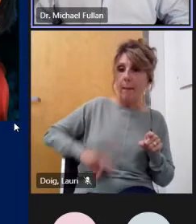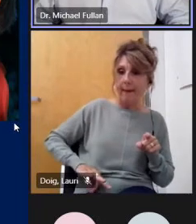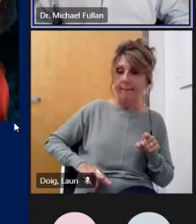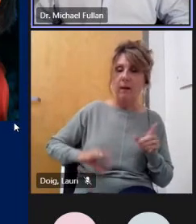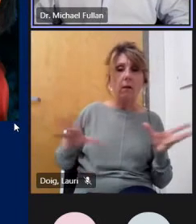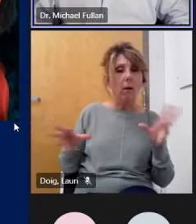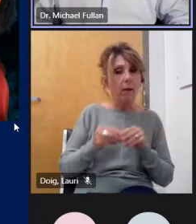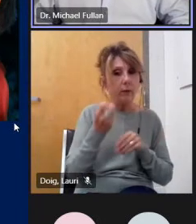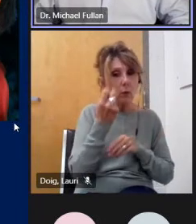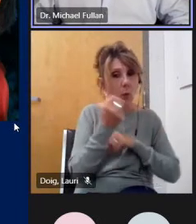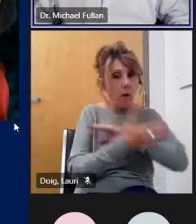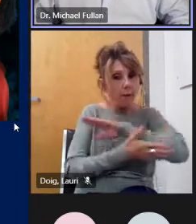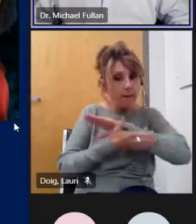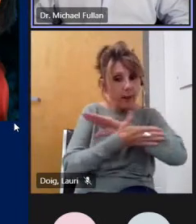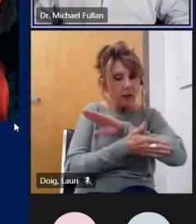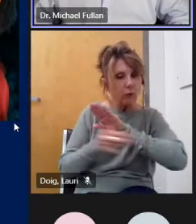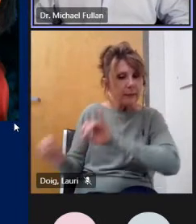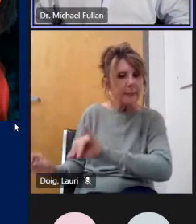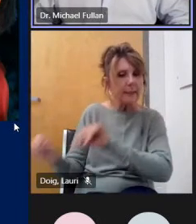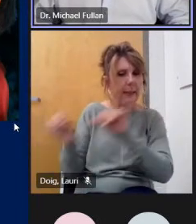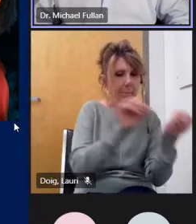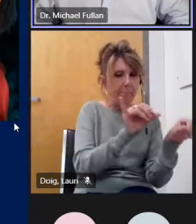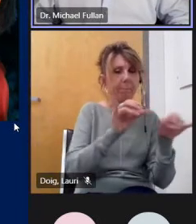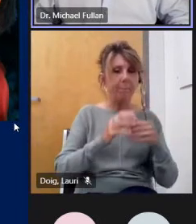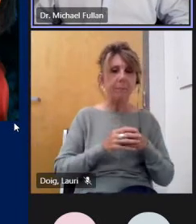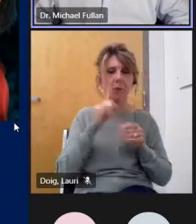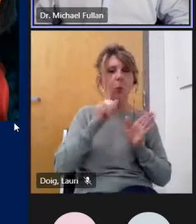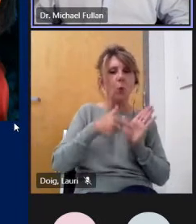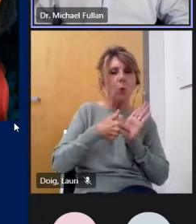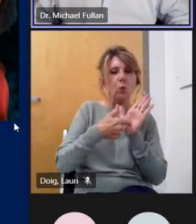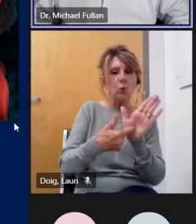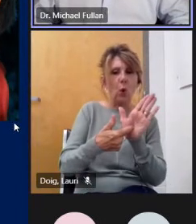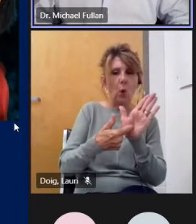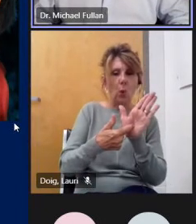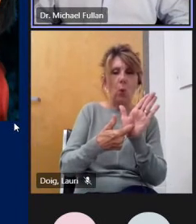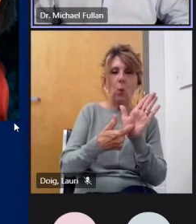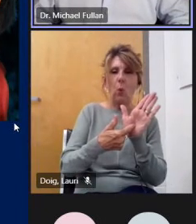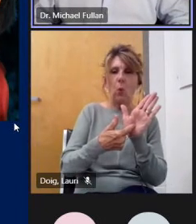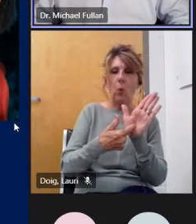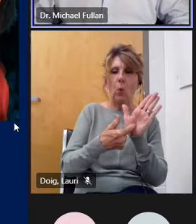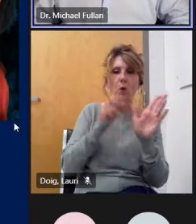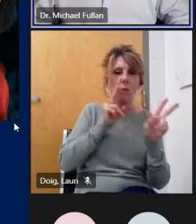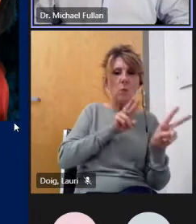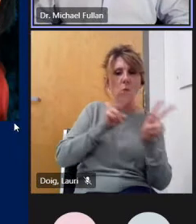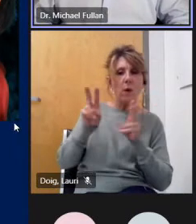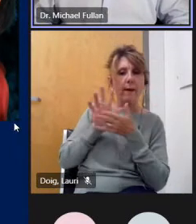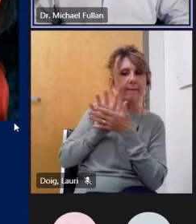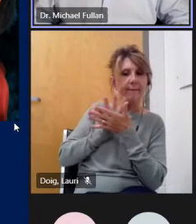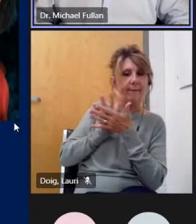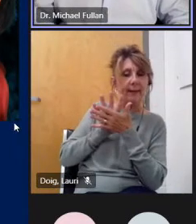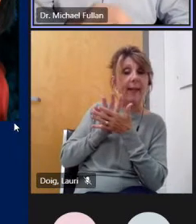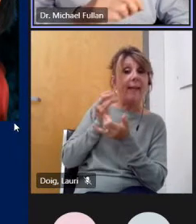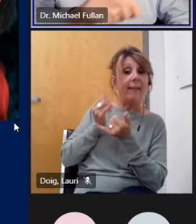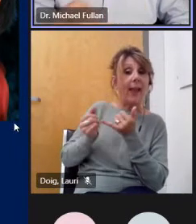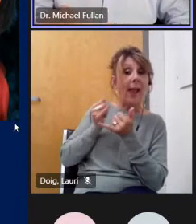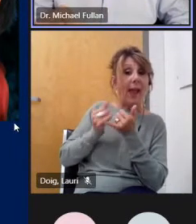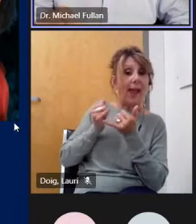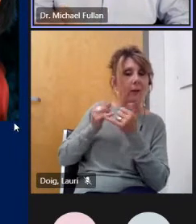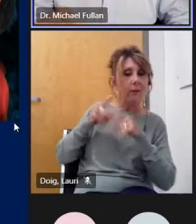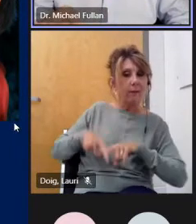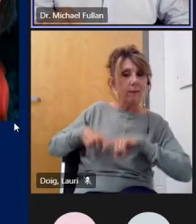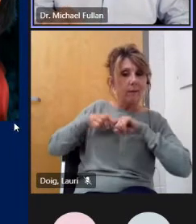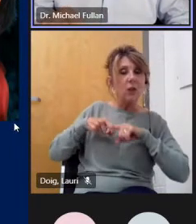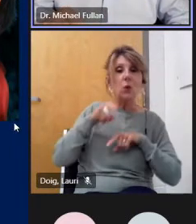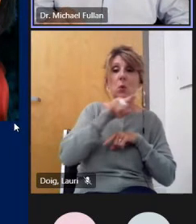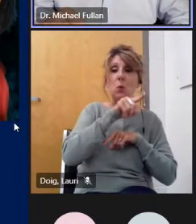what they did in one of these and i'm going to pause at the end of it and ask you to write a